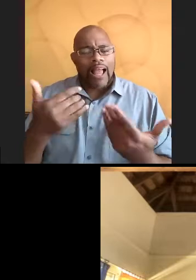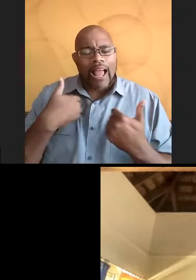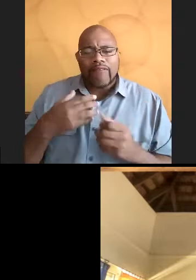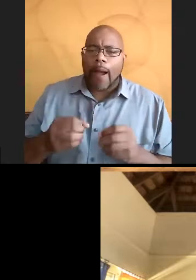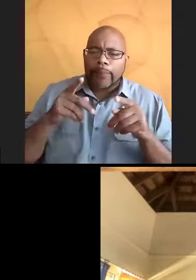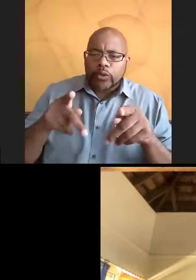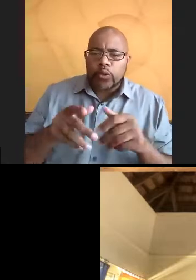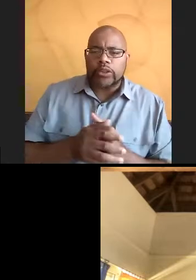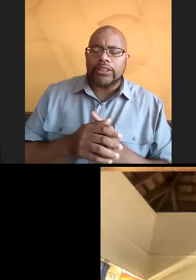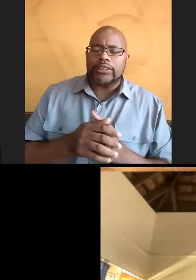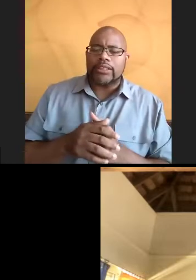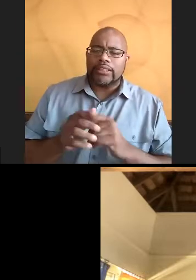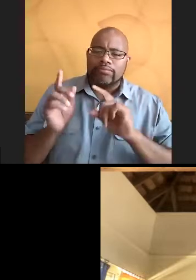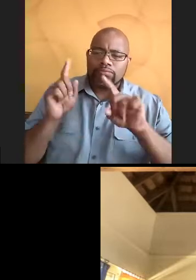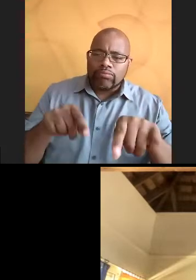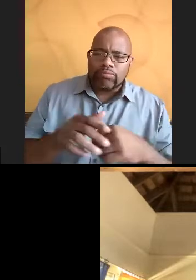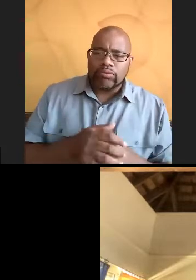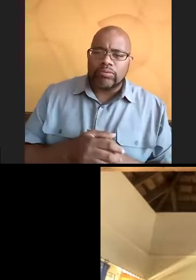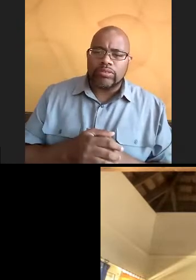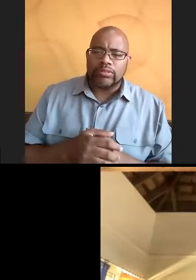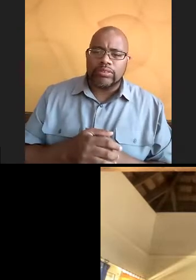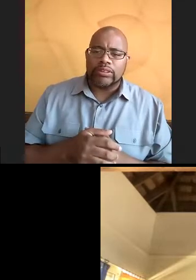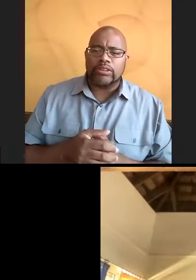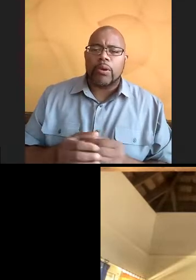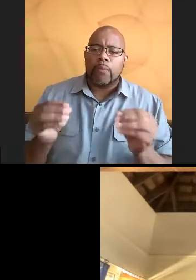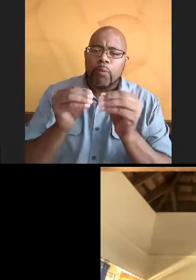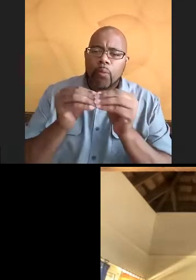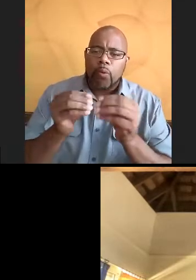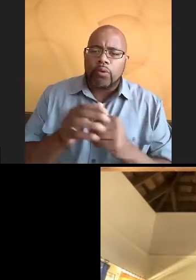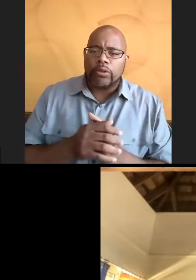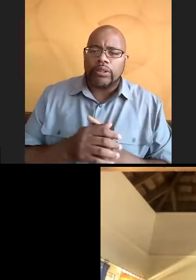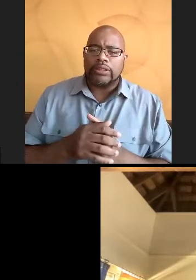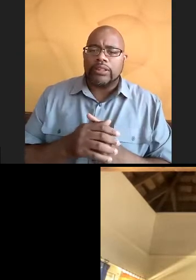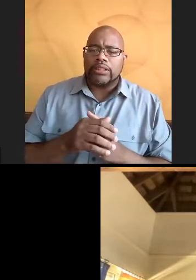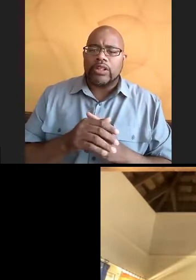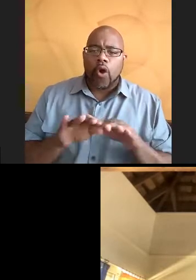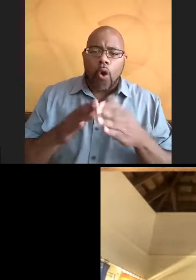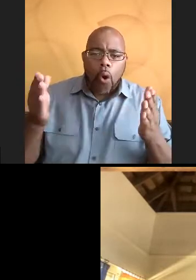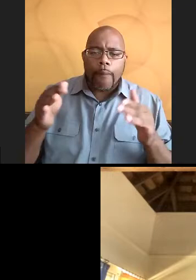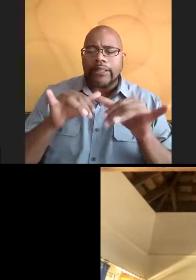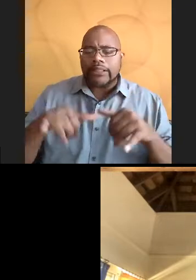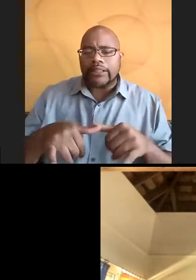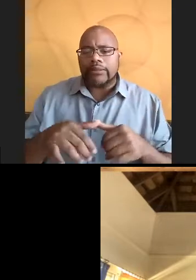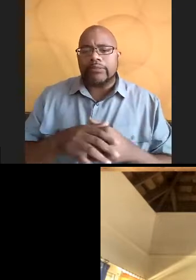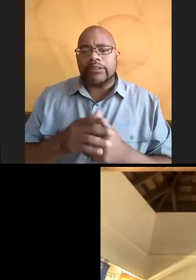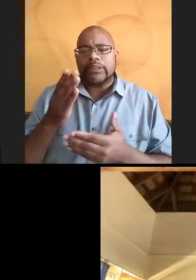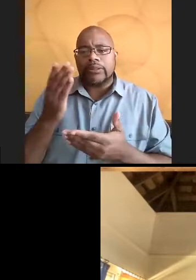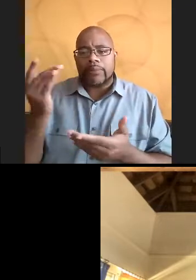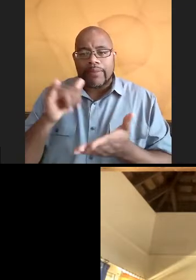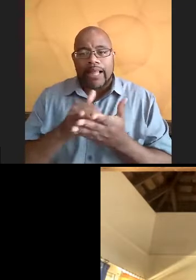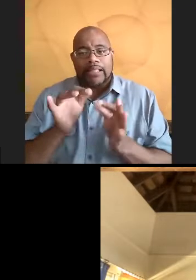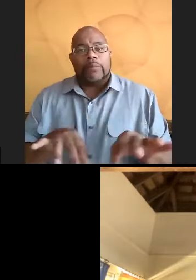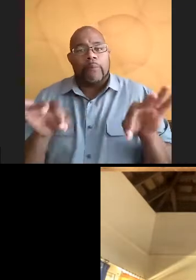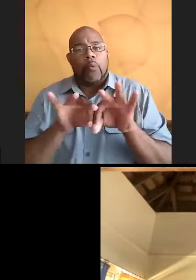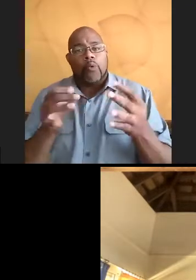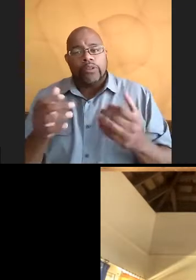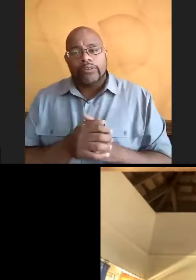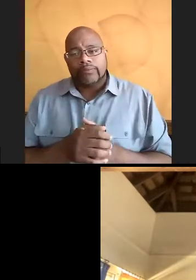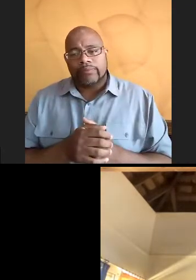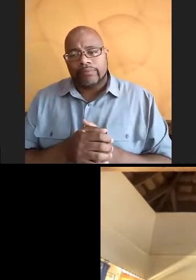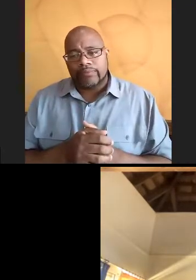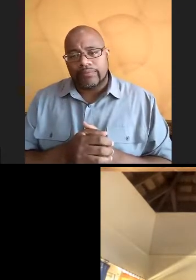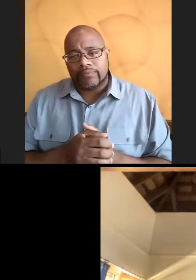that they can utilize to really explore their coastal systems in the ocean. Something that Maddie is familiar with, too, right?